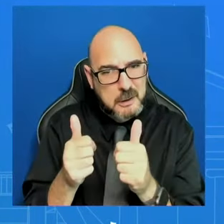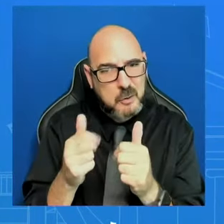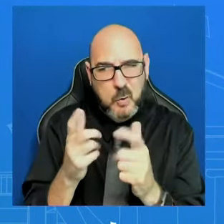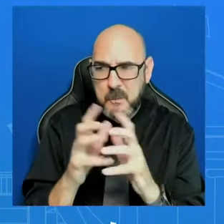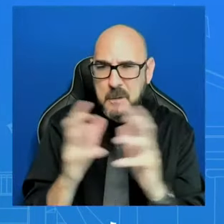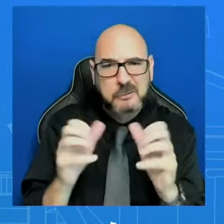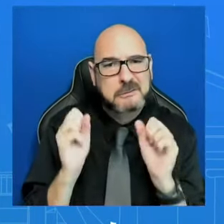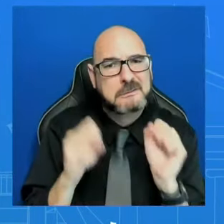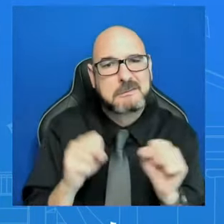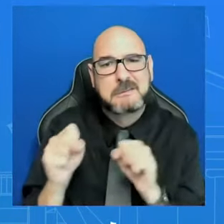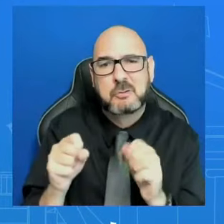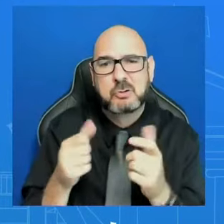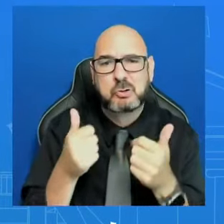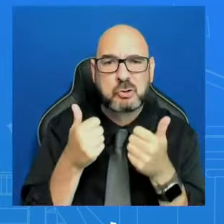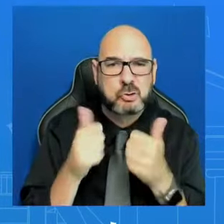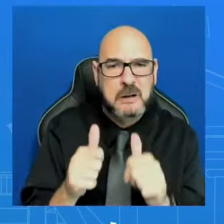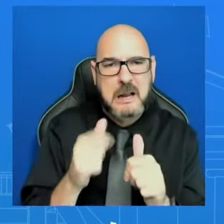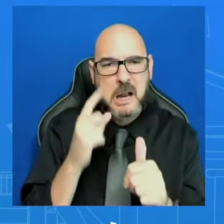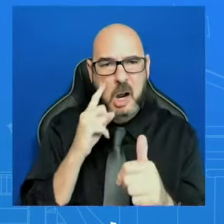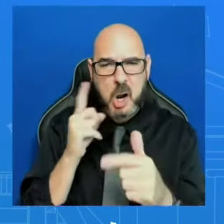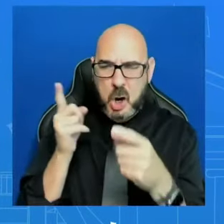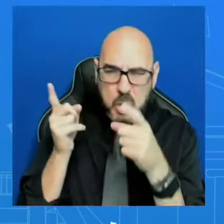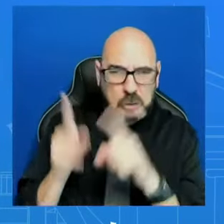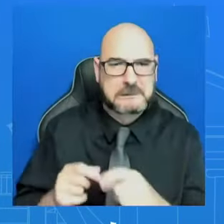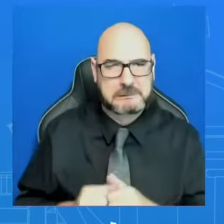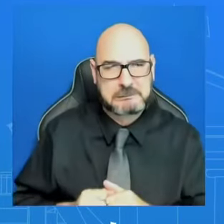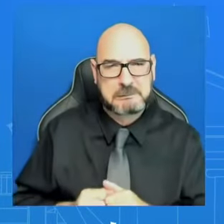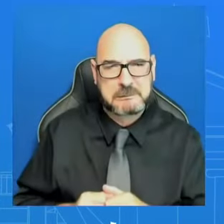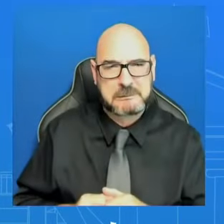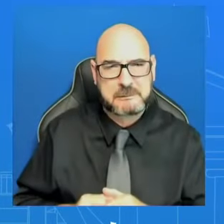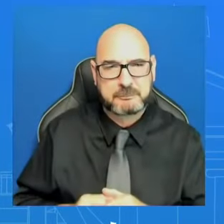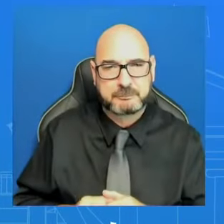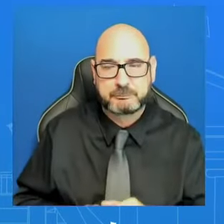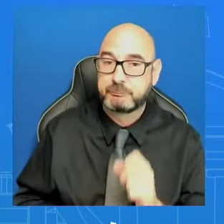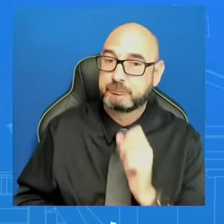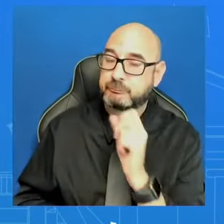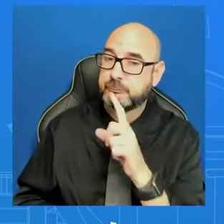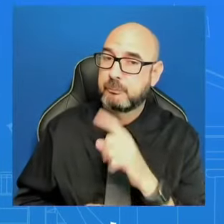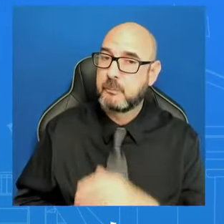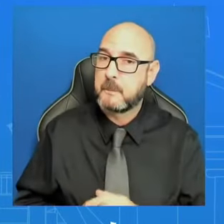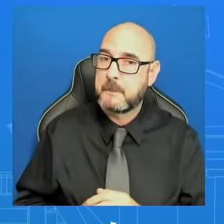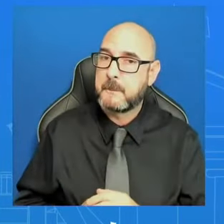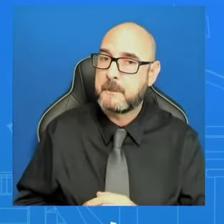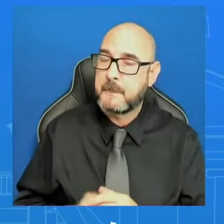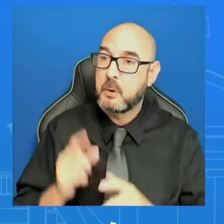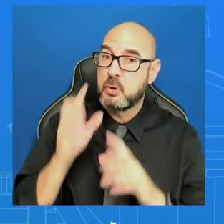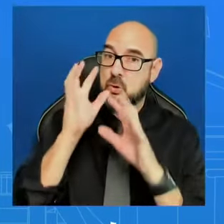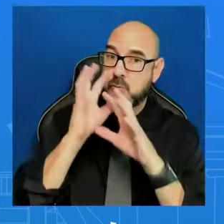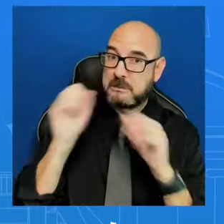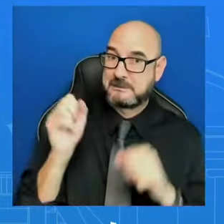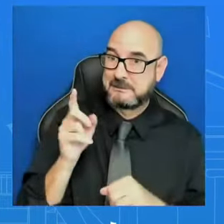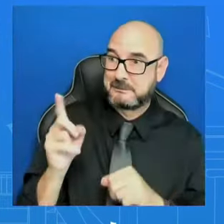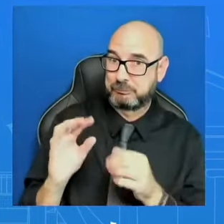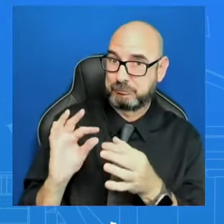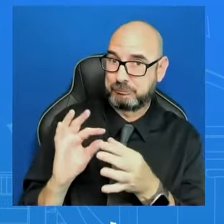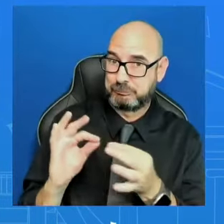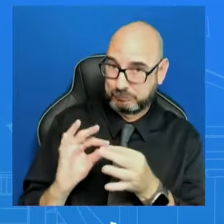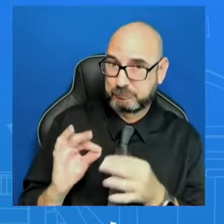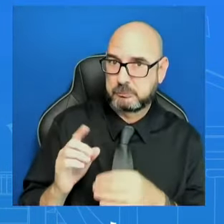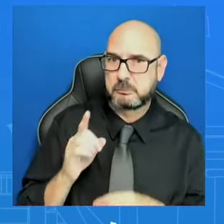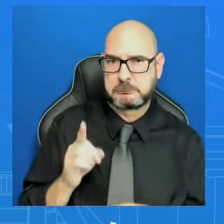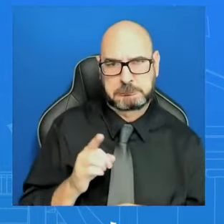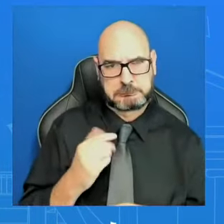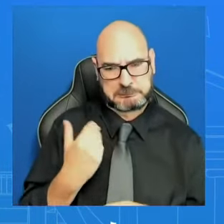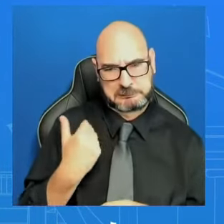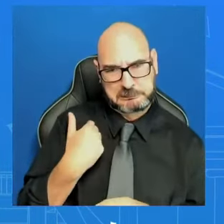place. And then just on the substance of the real news from the president's statement there, saying that he's going to condition future growth support for the Israeli